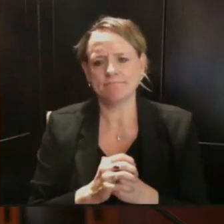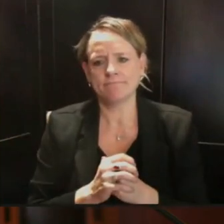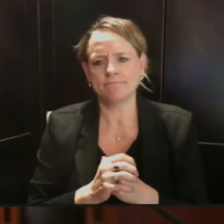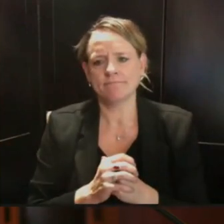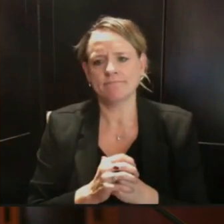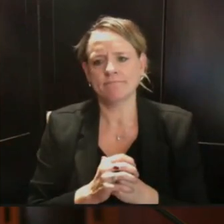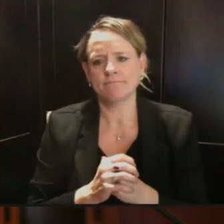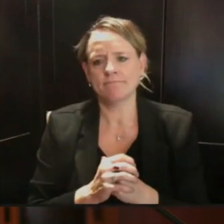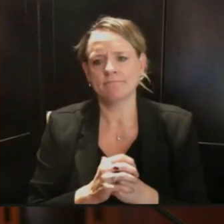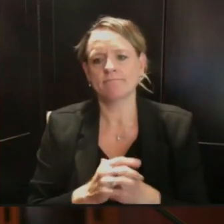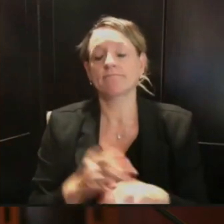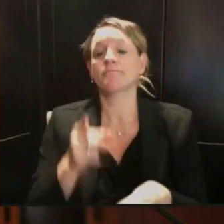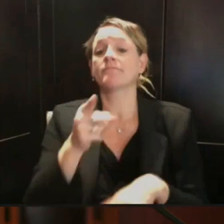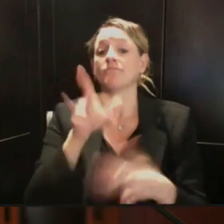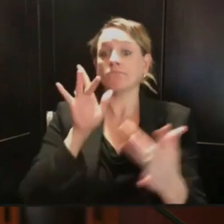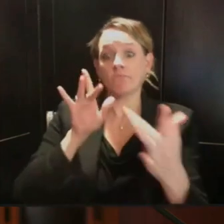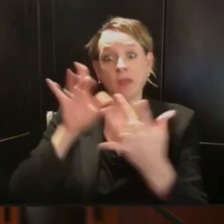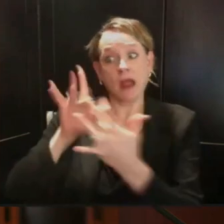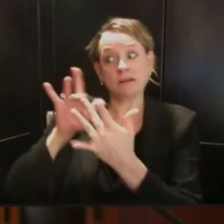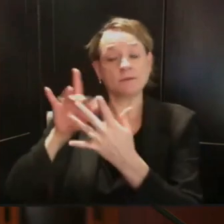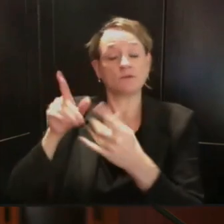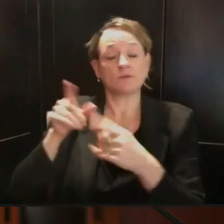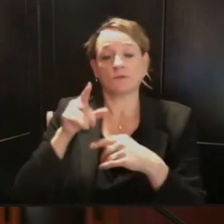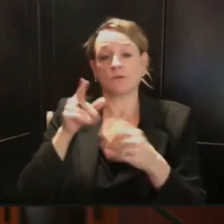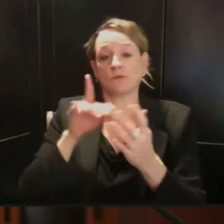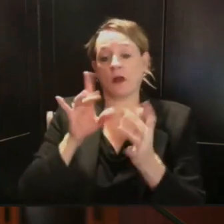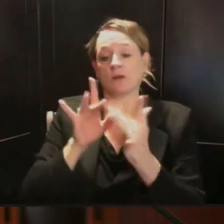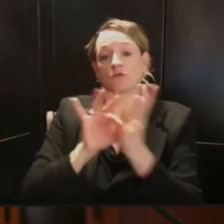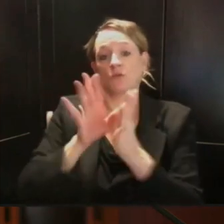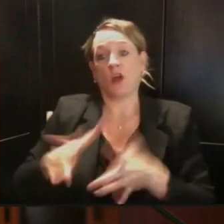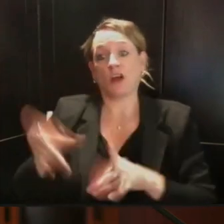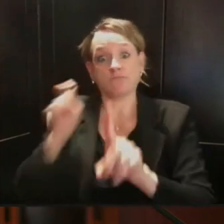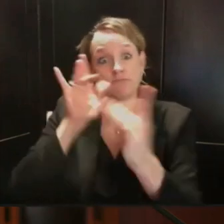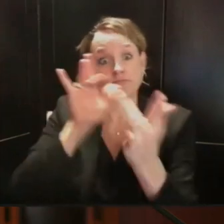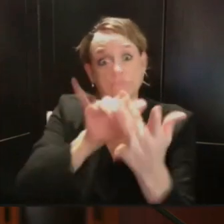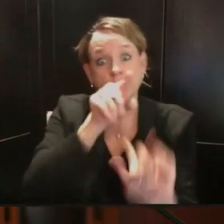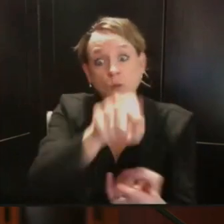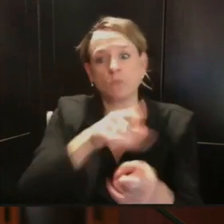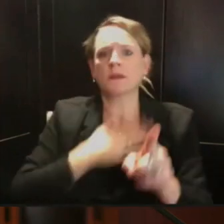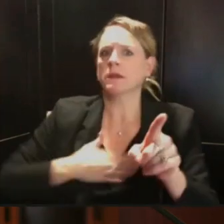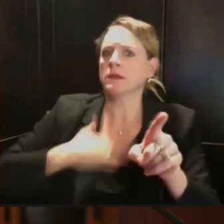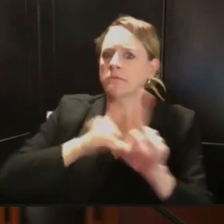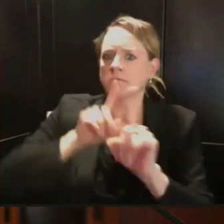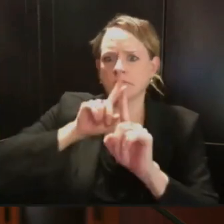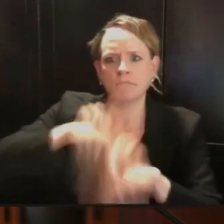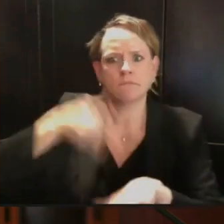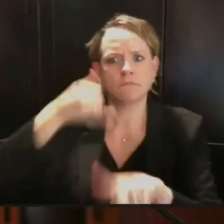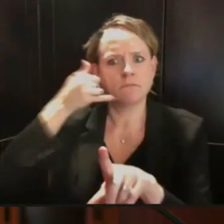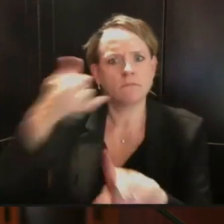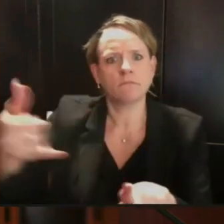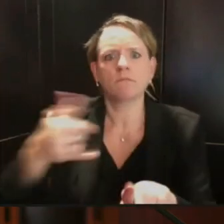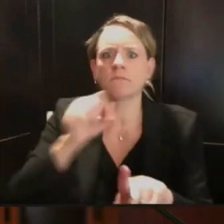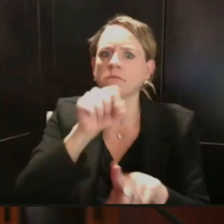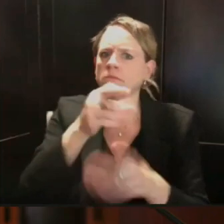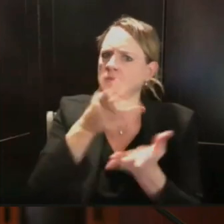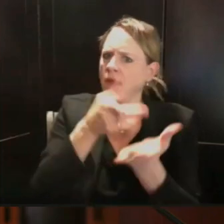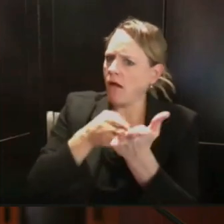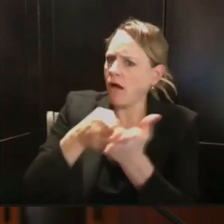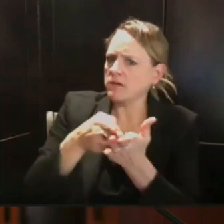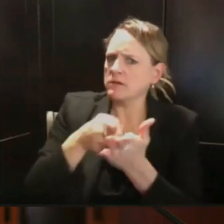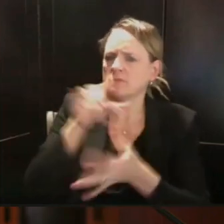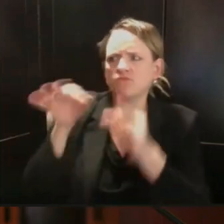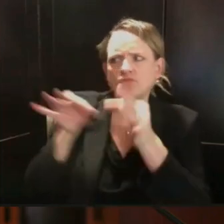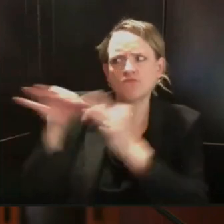good, truthful information so that they can turn and do the work related to that. But more fundamentally,